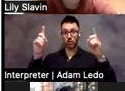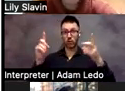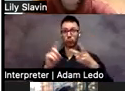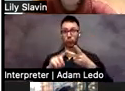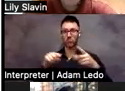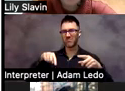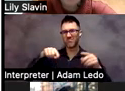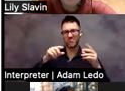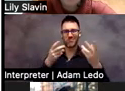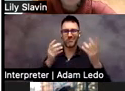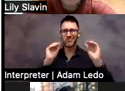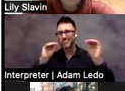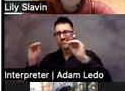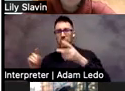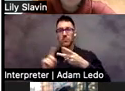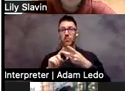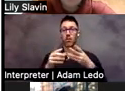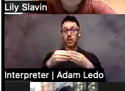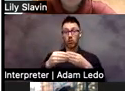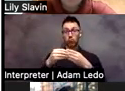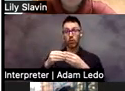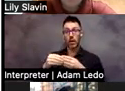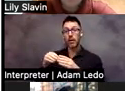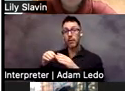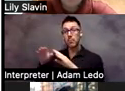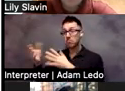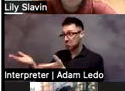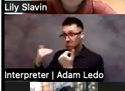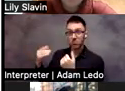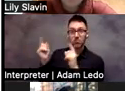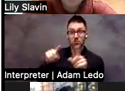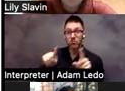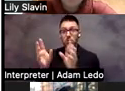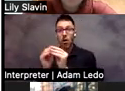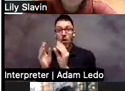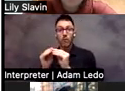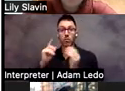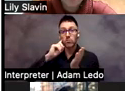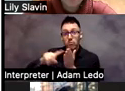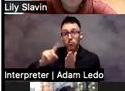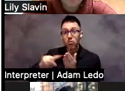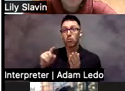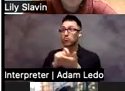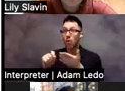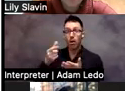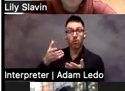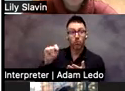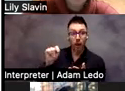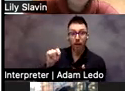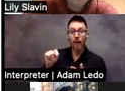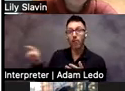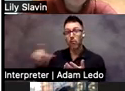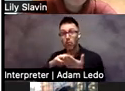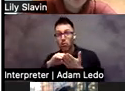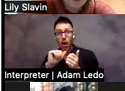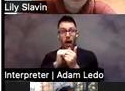students to conferences and having them do research and write grants with us, teaching them how to become professionals in the field and becoming